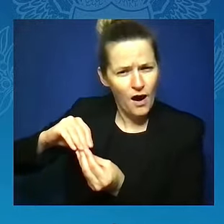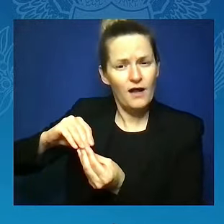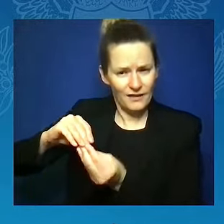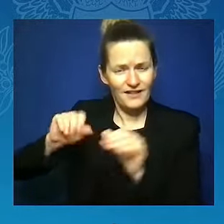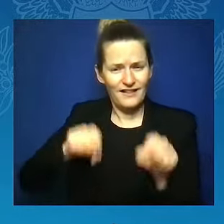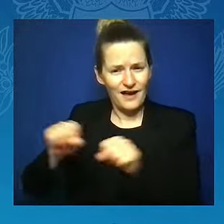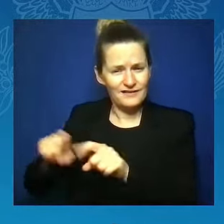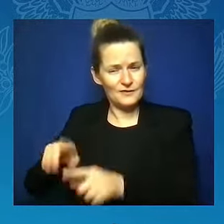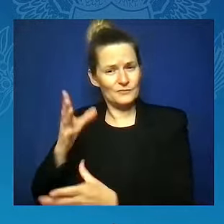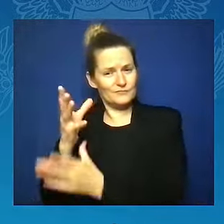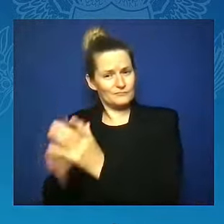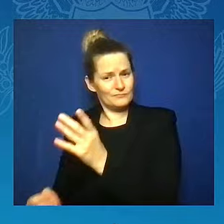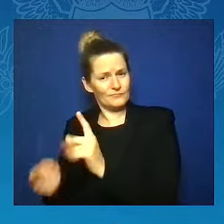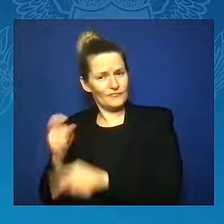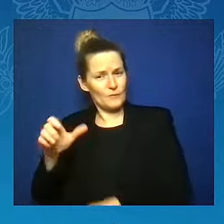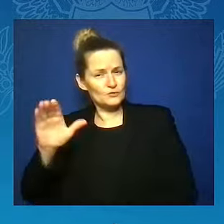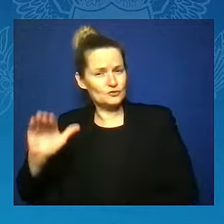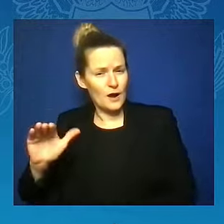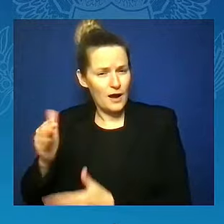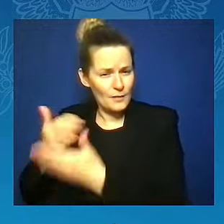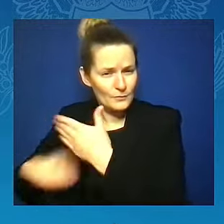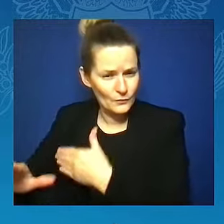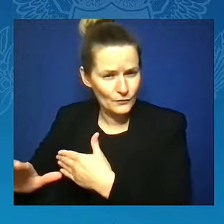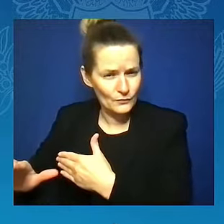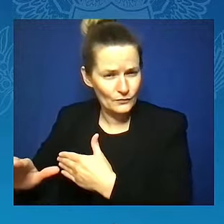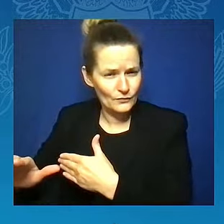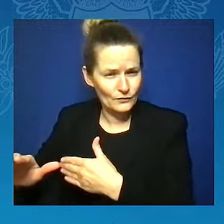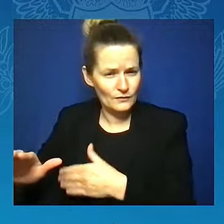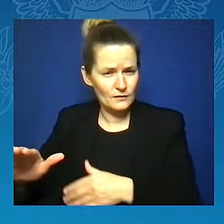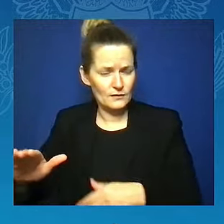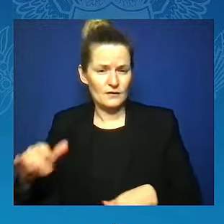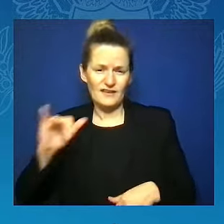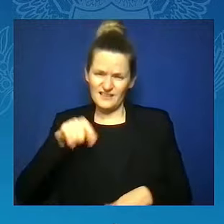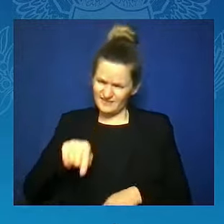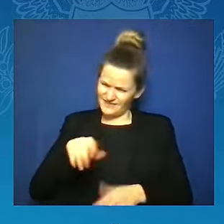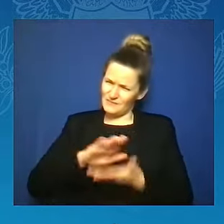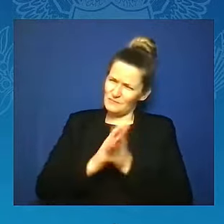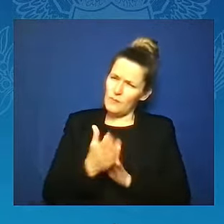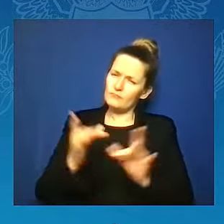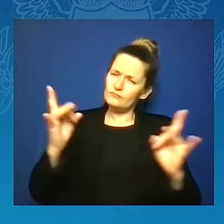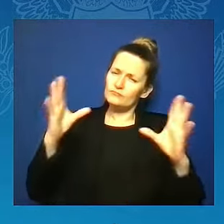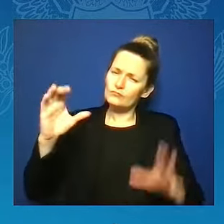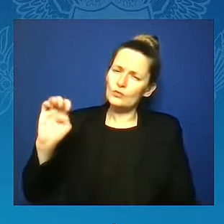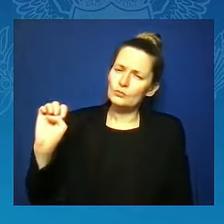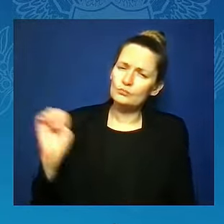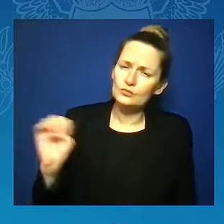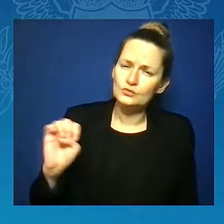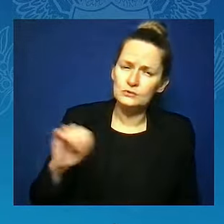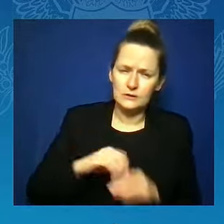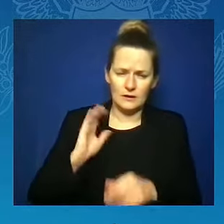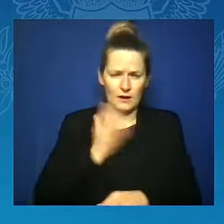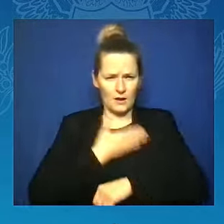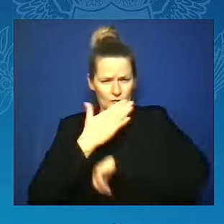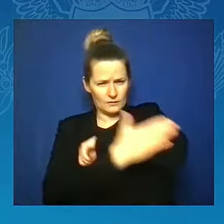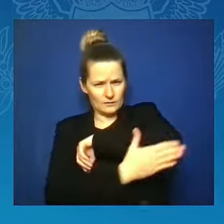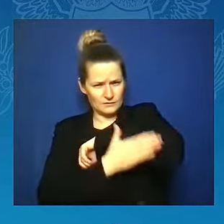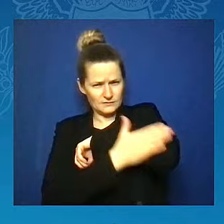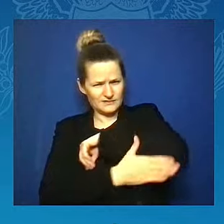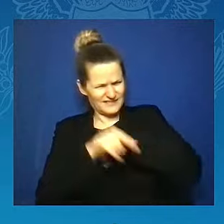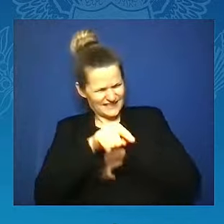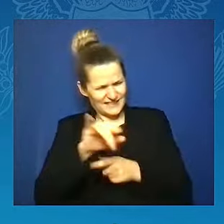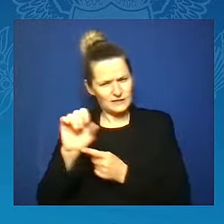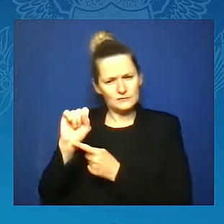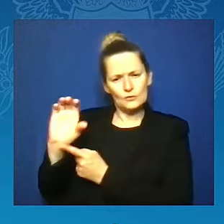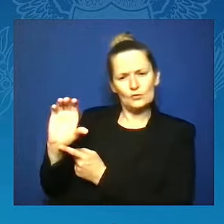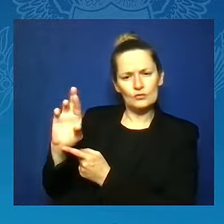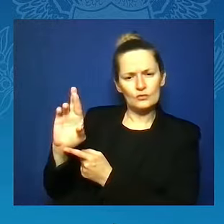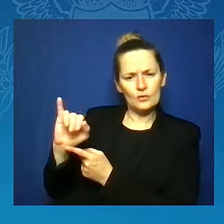that we recognize the crisis it is. In fact, when I took office, I challenged every state in our nation on